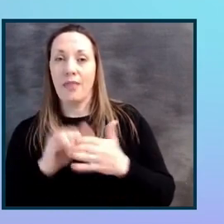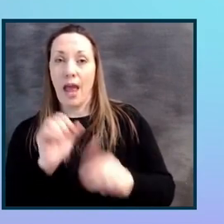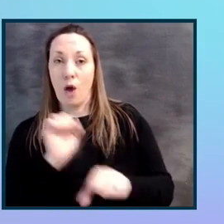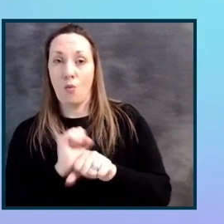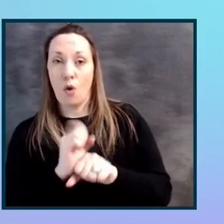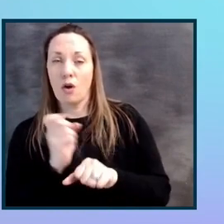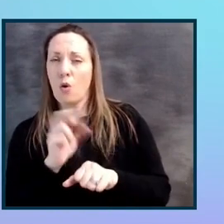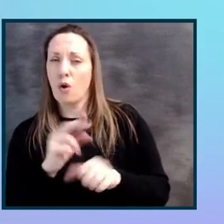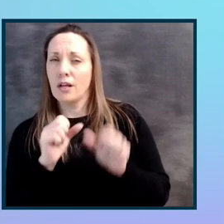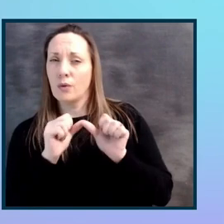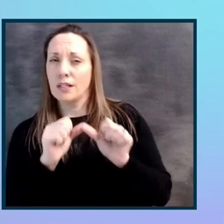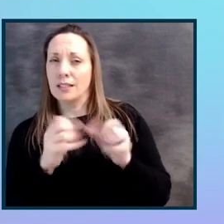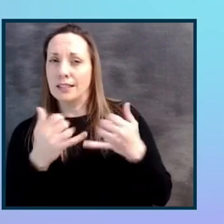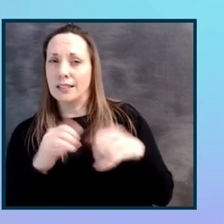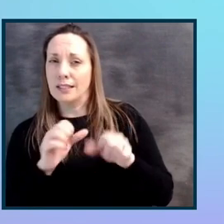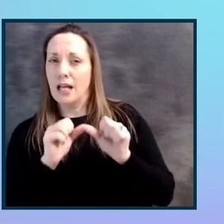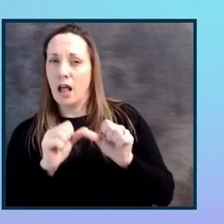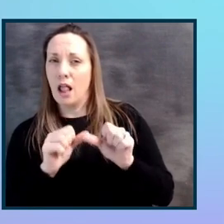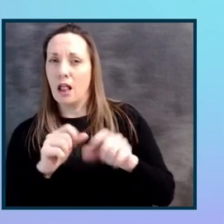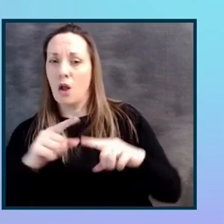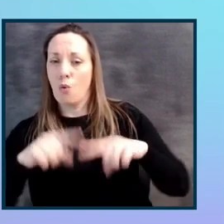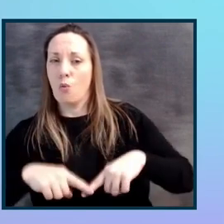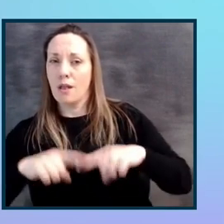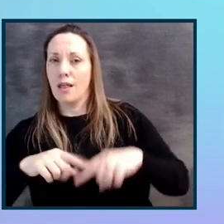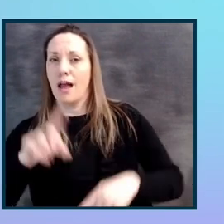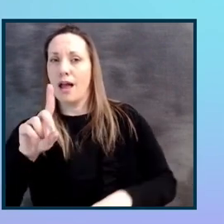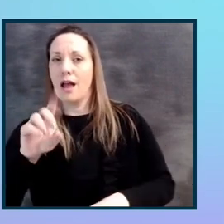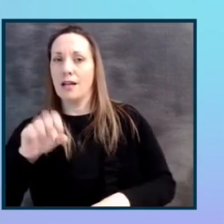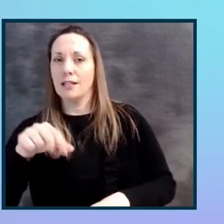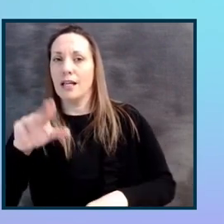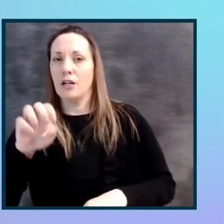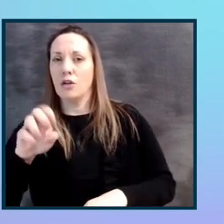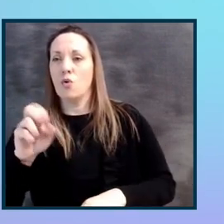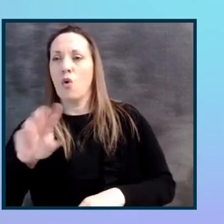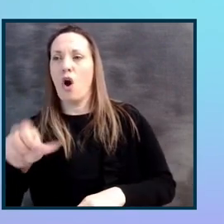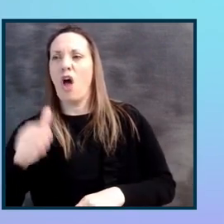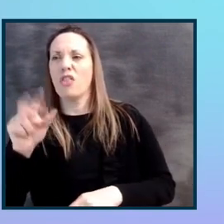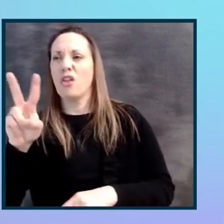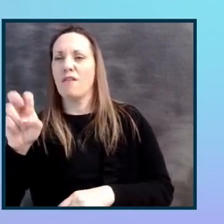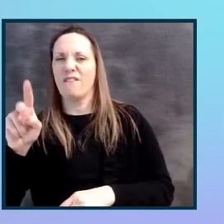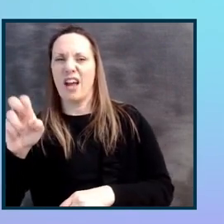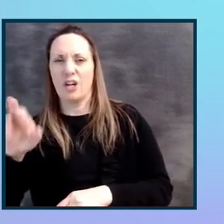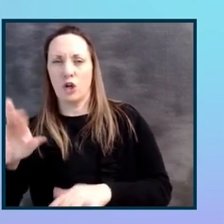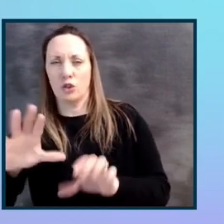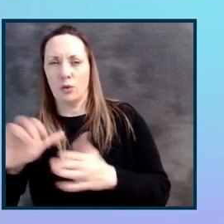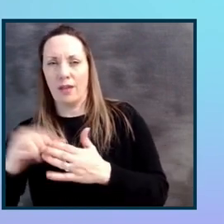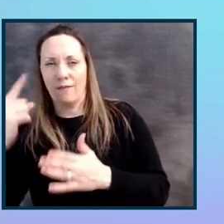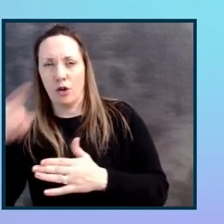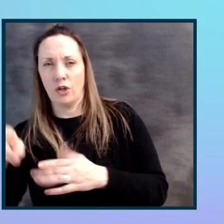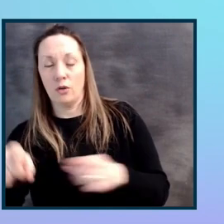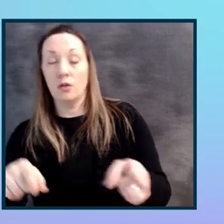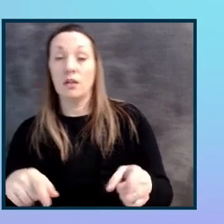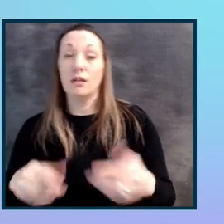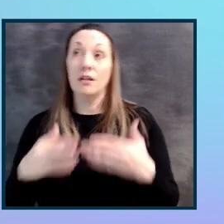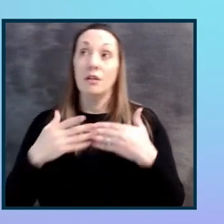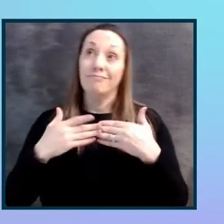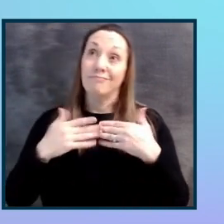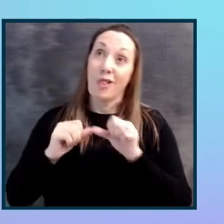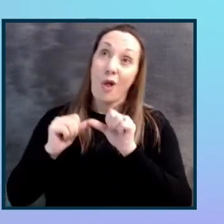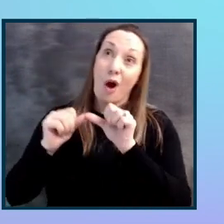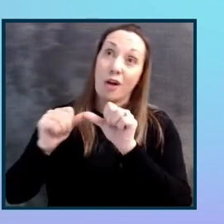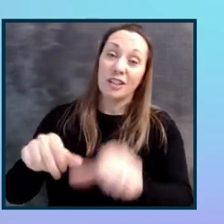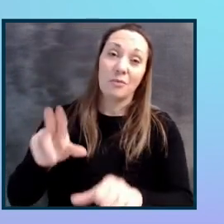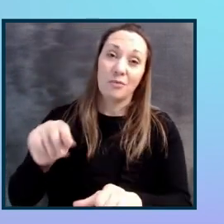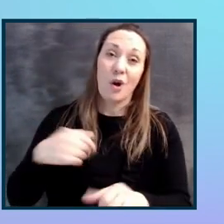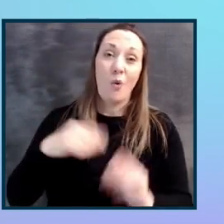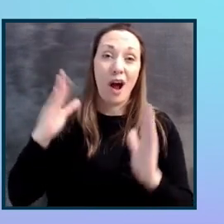continue to rely on Deque or other vendors to do that for you? Long term? No, I hope not. I think getting the